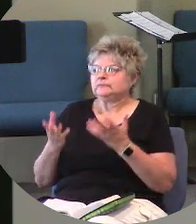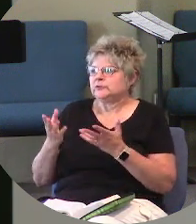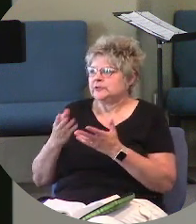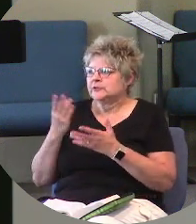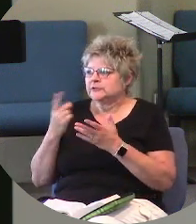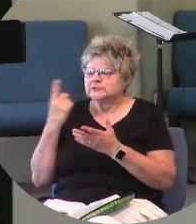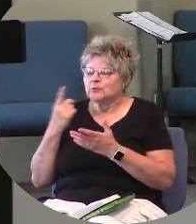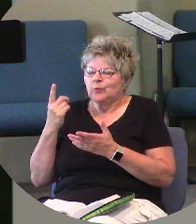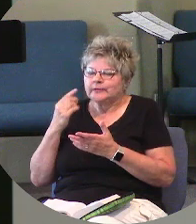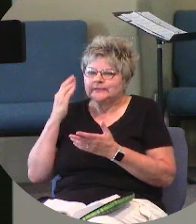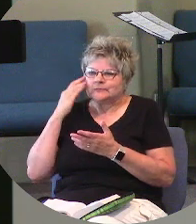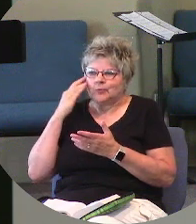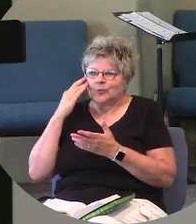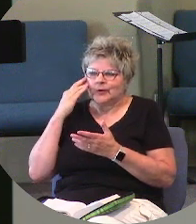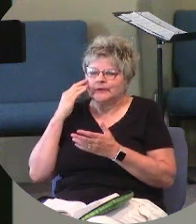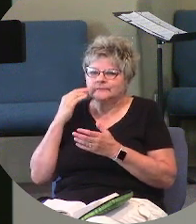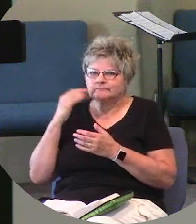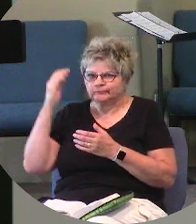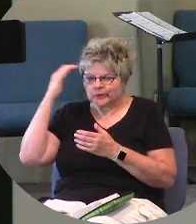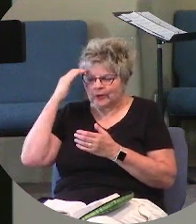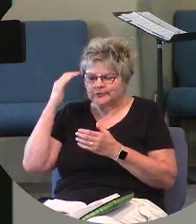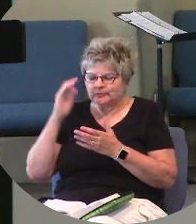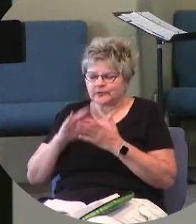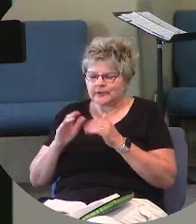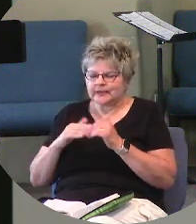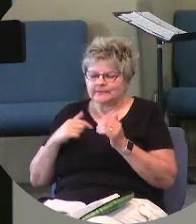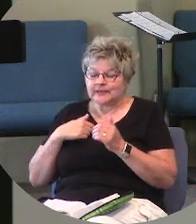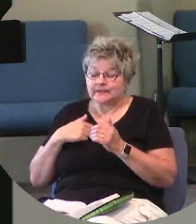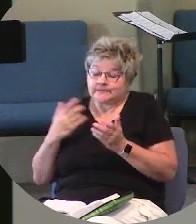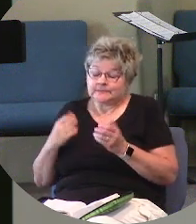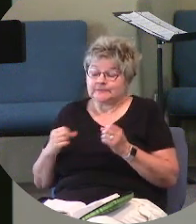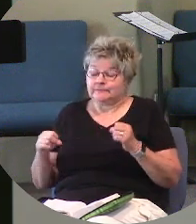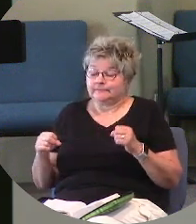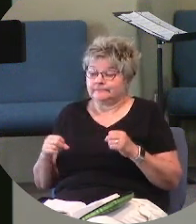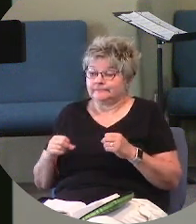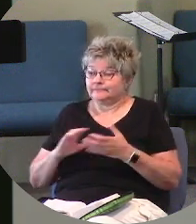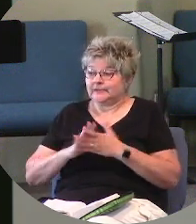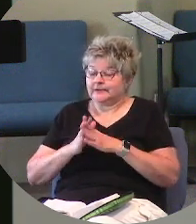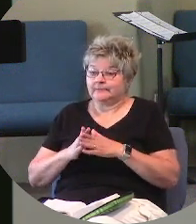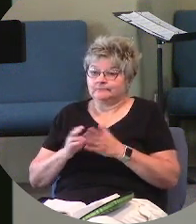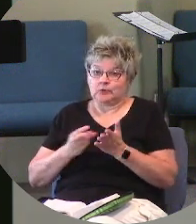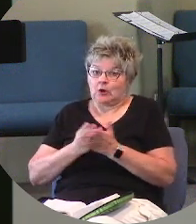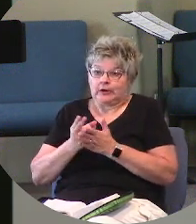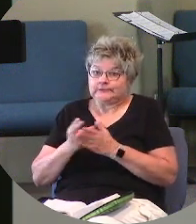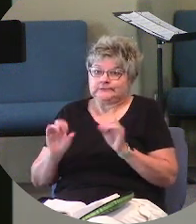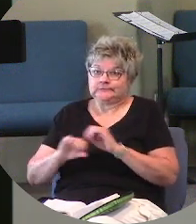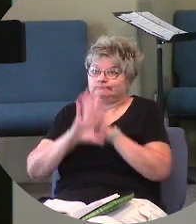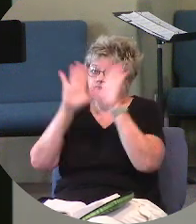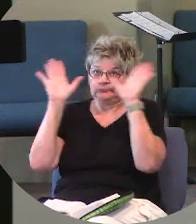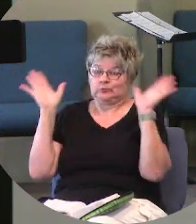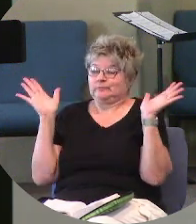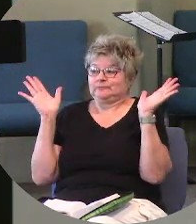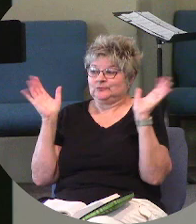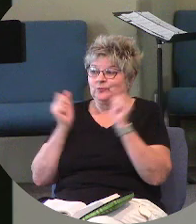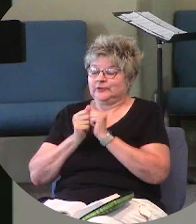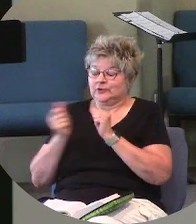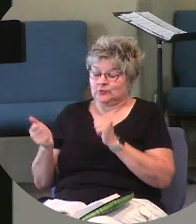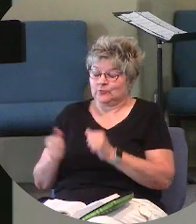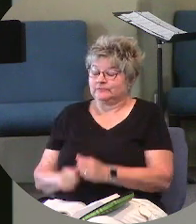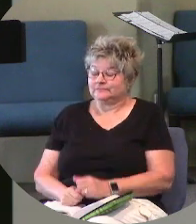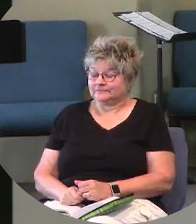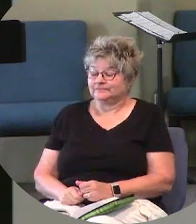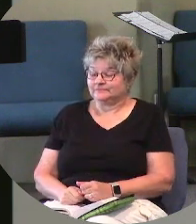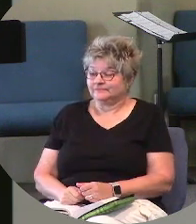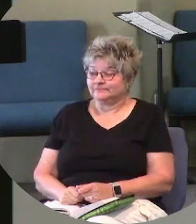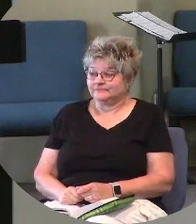I am, I'm just going to be honest with you. I'm just going to be open with you. I'm going to be transparent